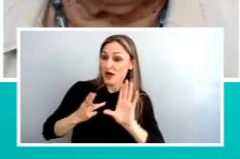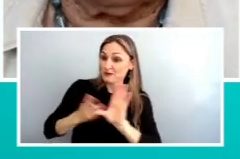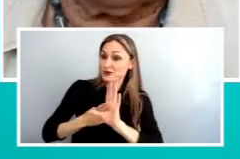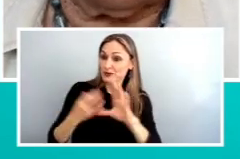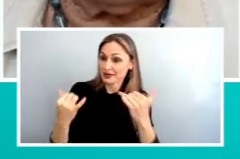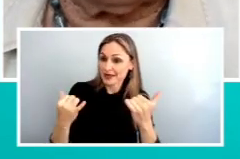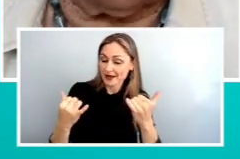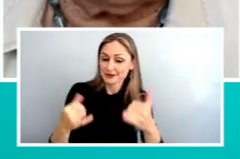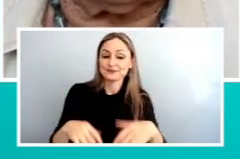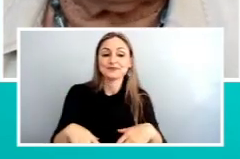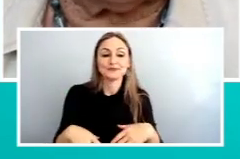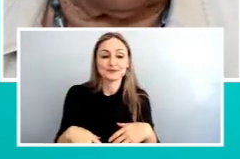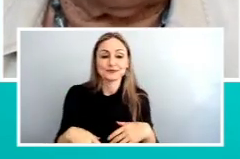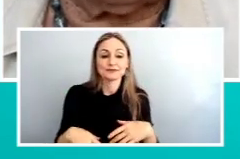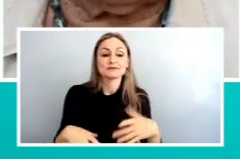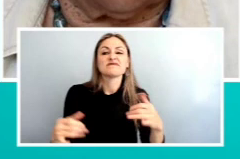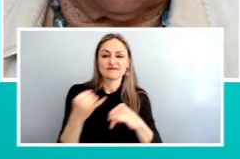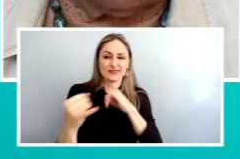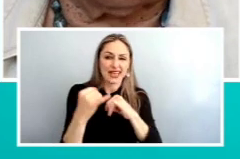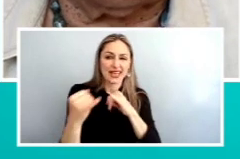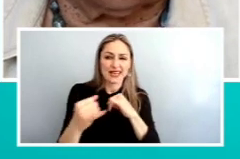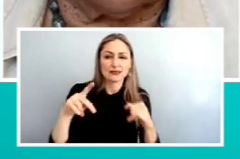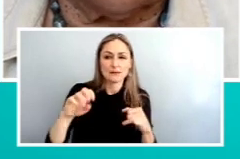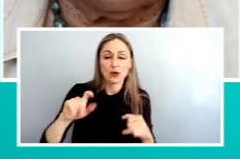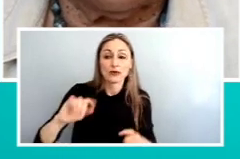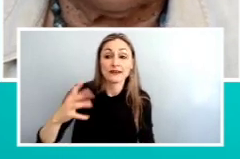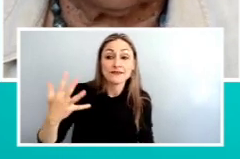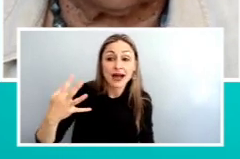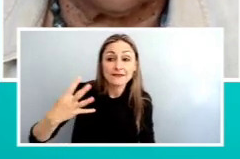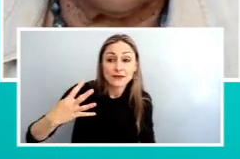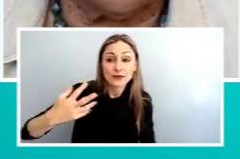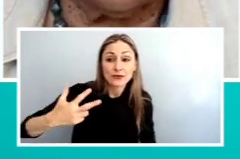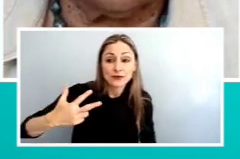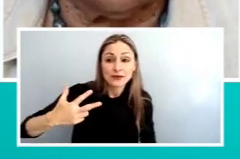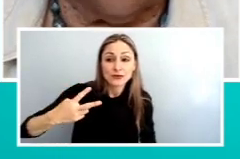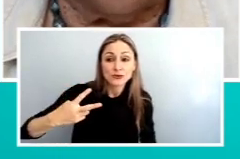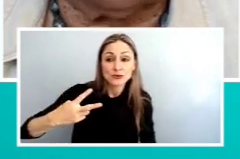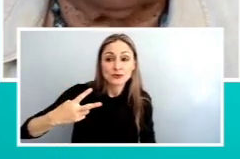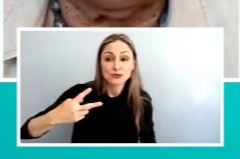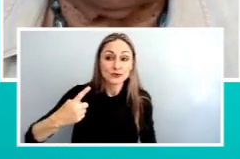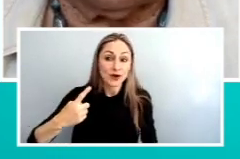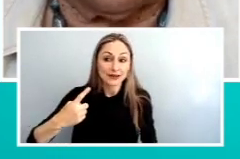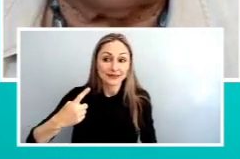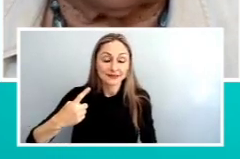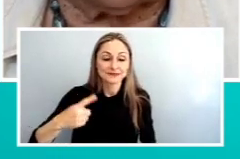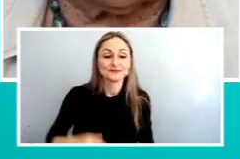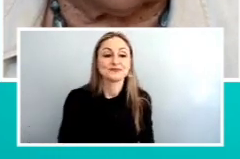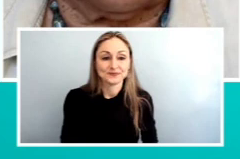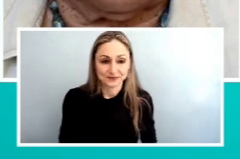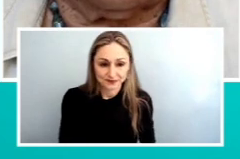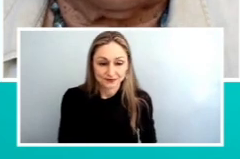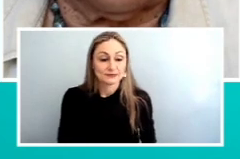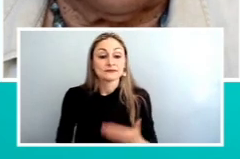end the polling five, four, three, two, one. And this